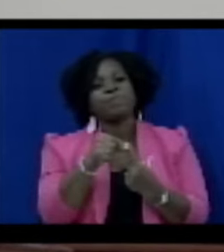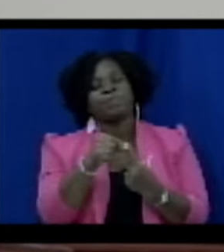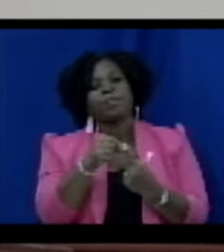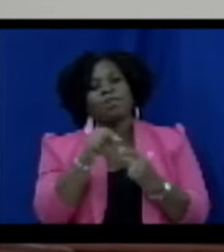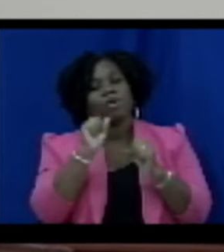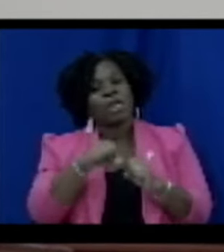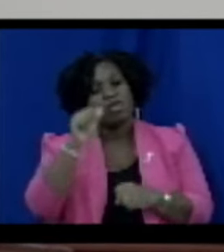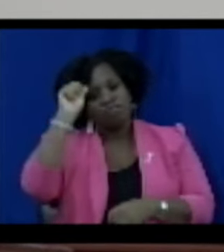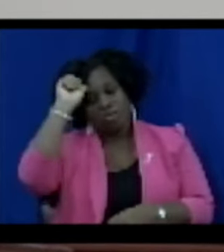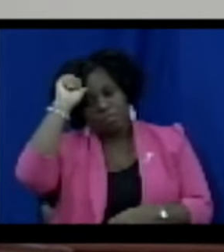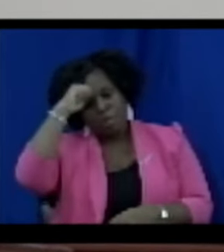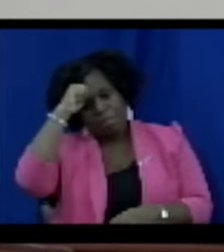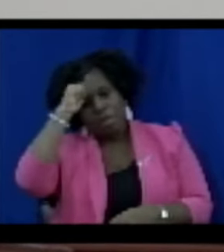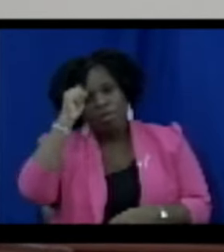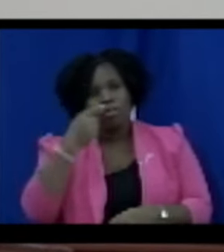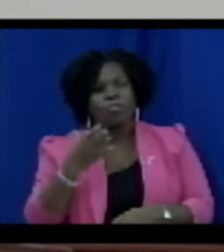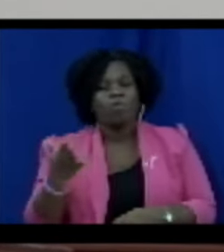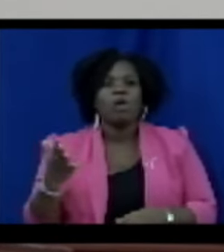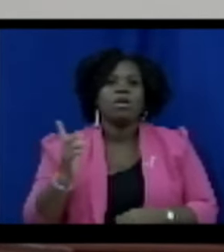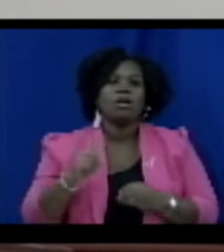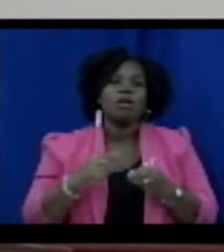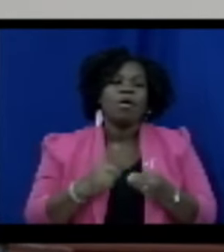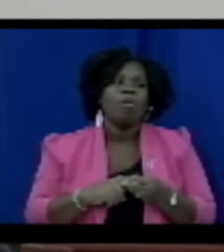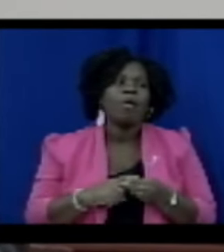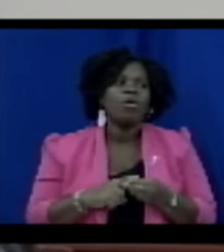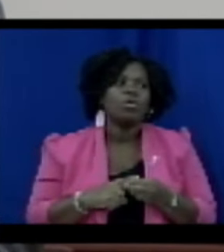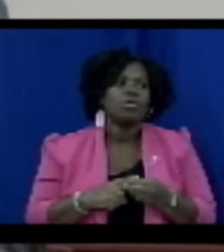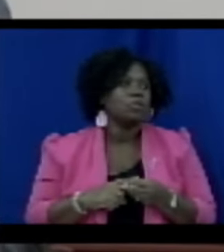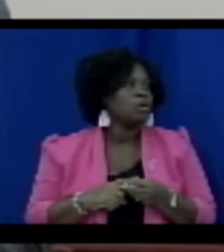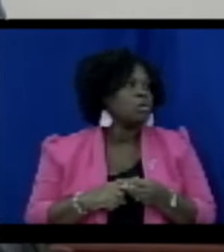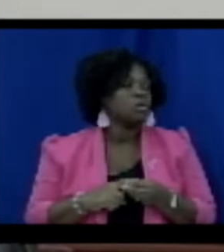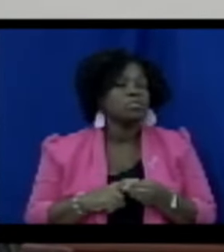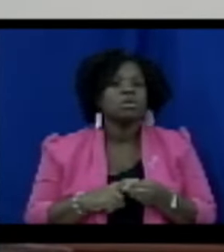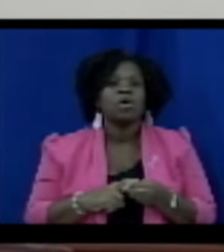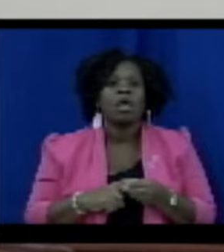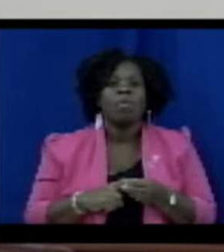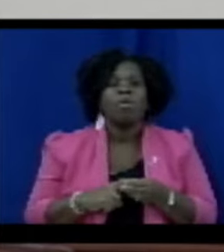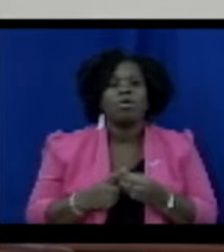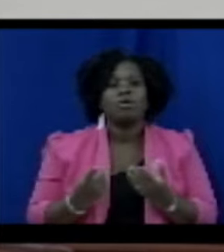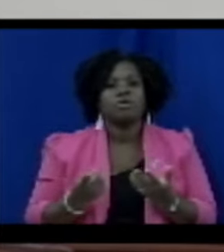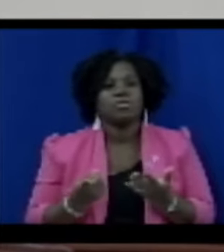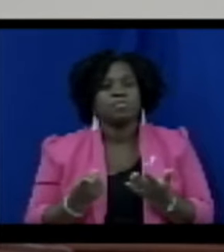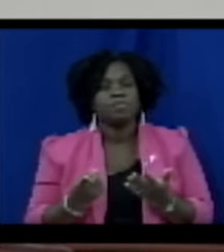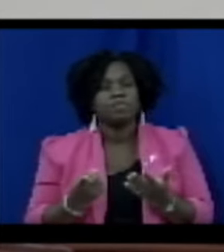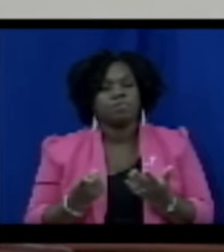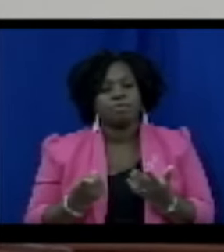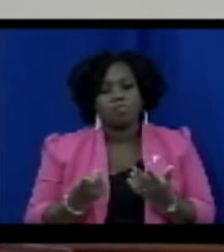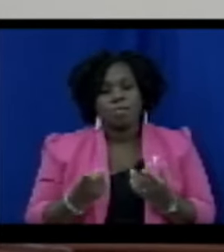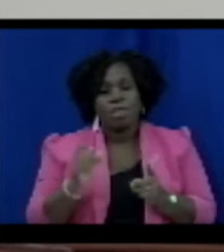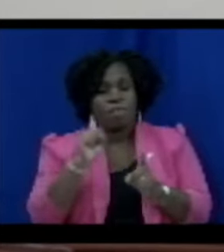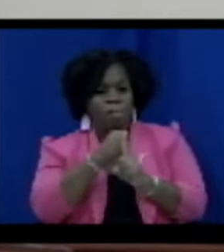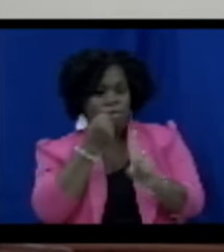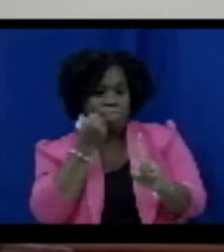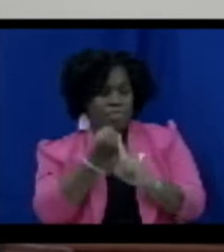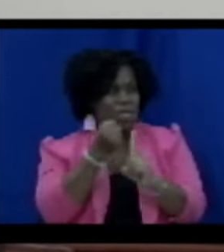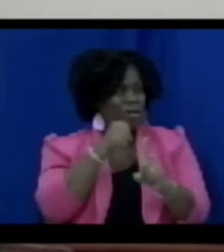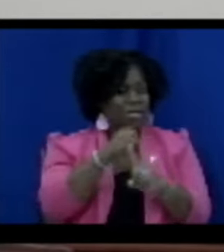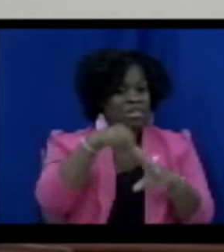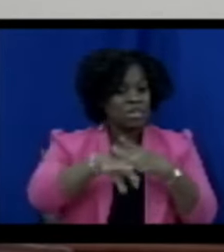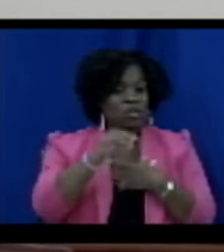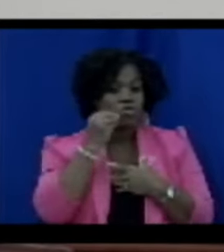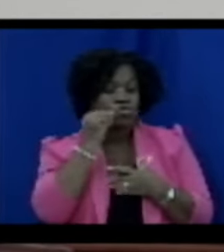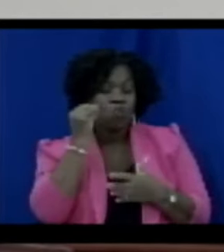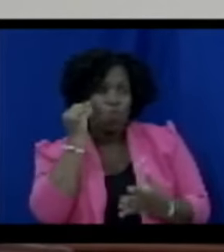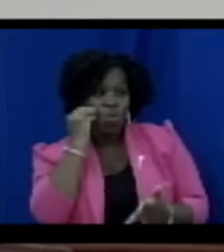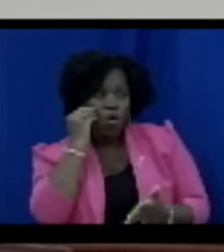remember the ones to do with domestic violence where we made it possible for those